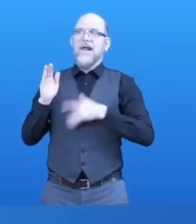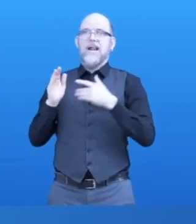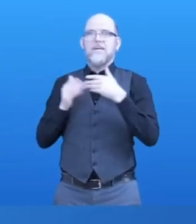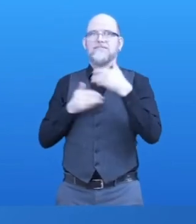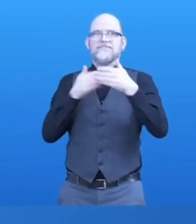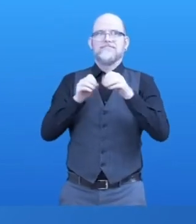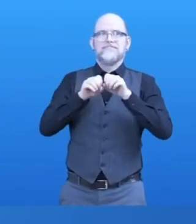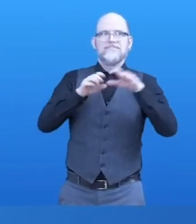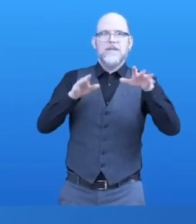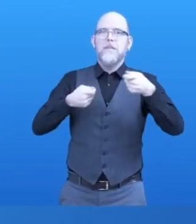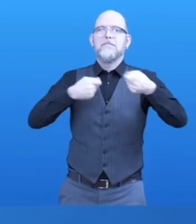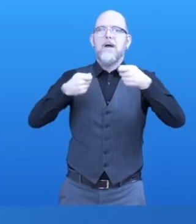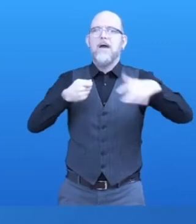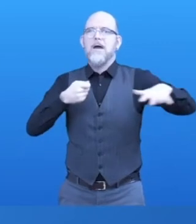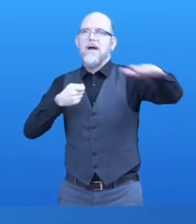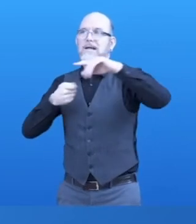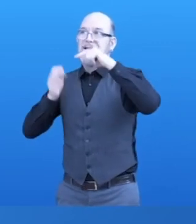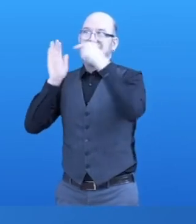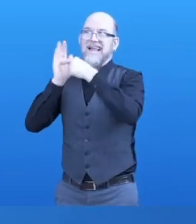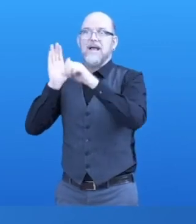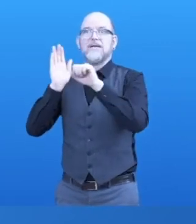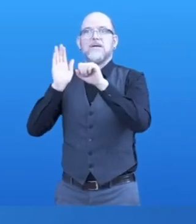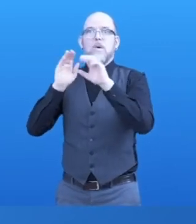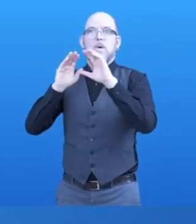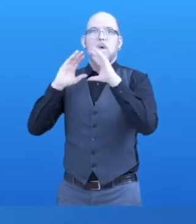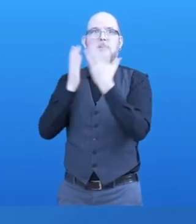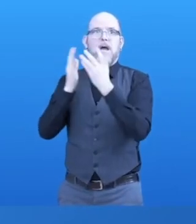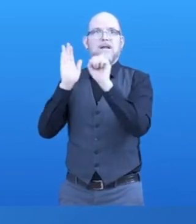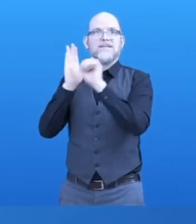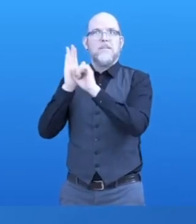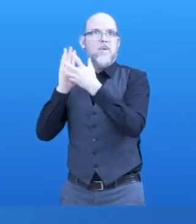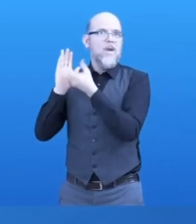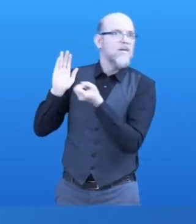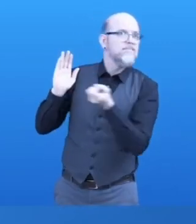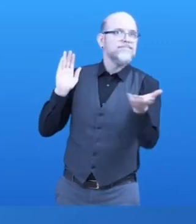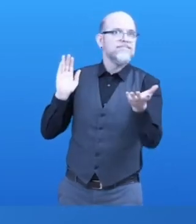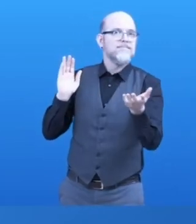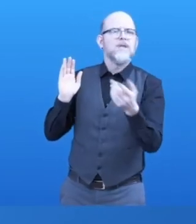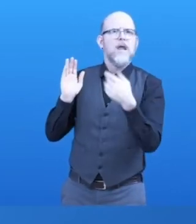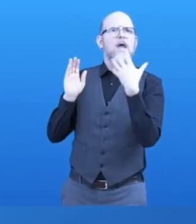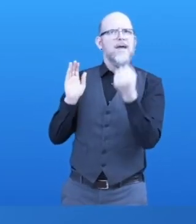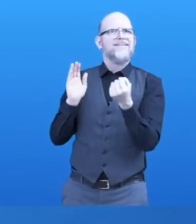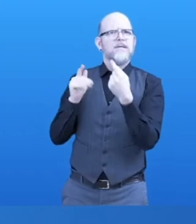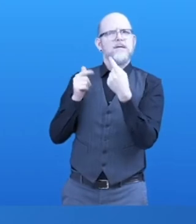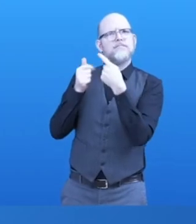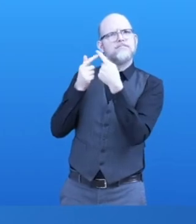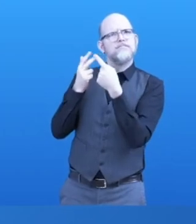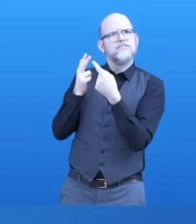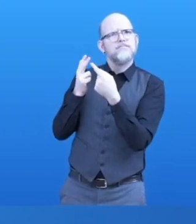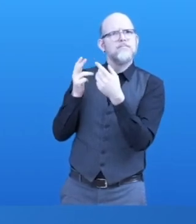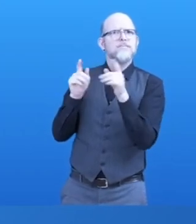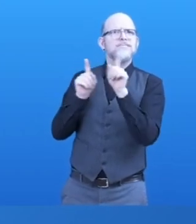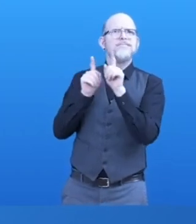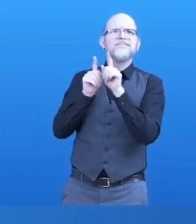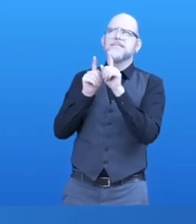Global symbols has got a number of key features. Global I'm going to take you briefly through each, but they are fundamentally a